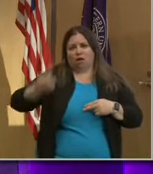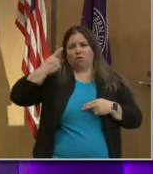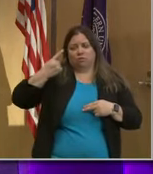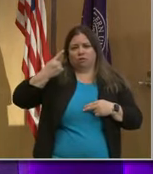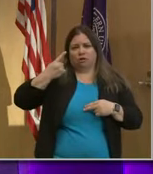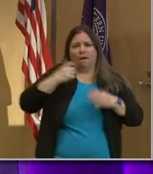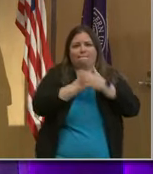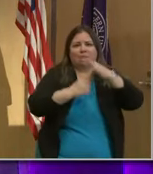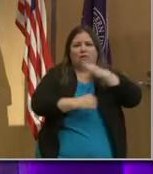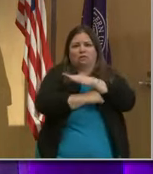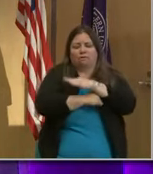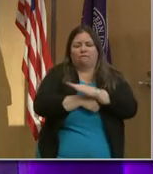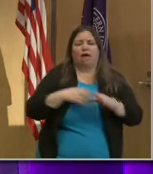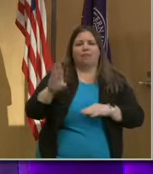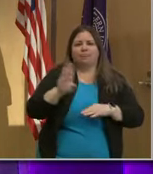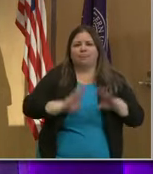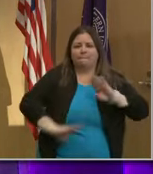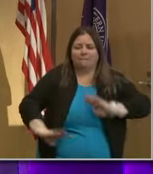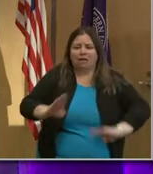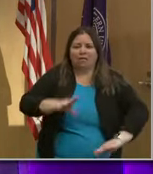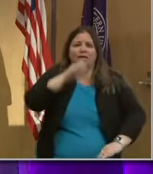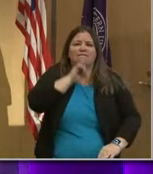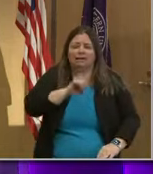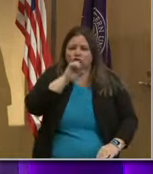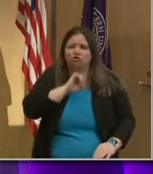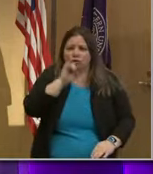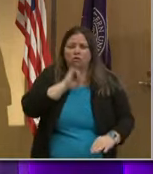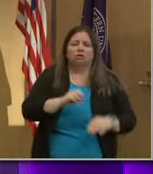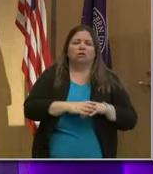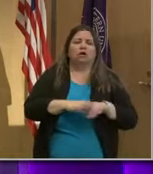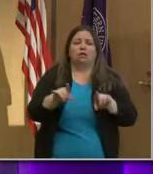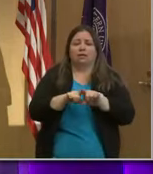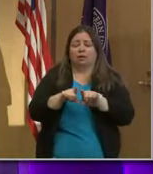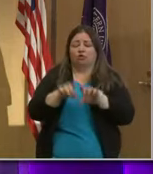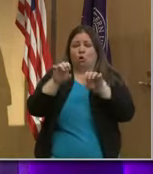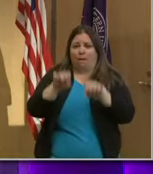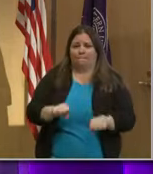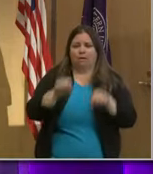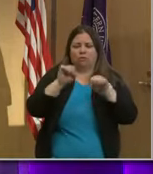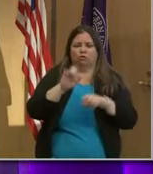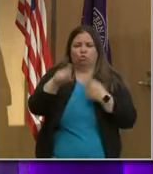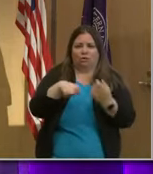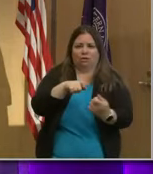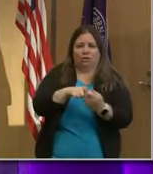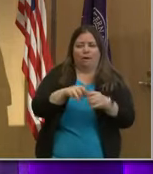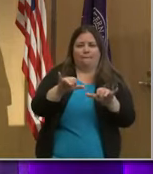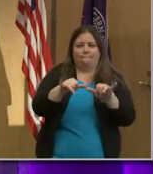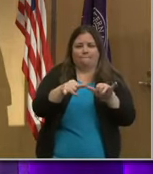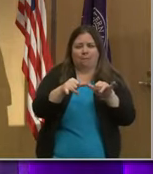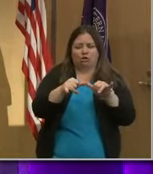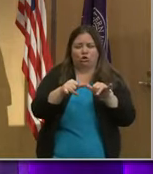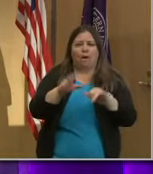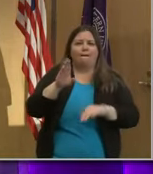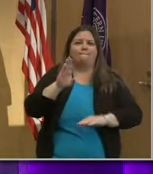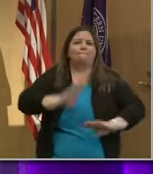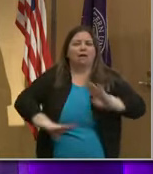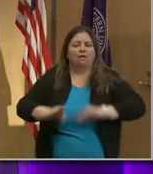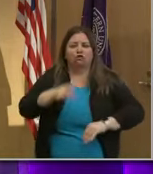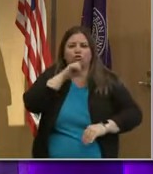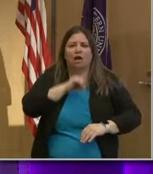fundamental understanding of the biology of aging, as well as an ability to precisely measure biological age.